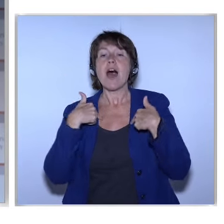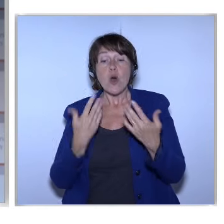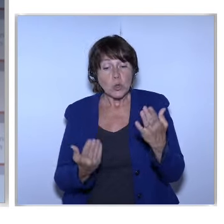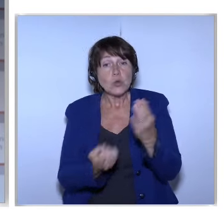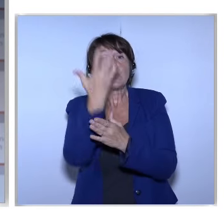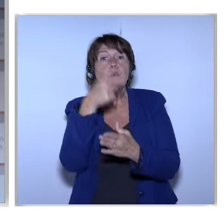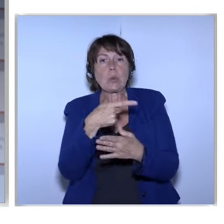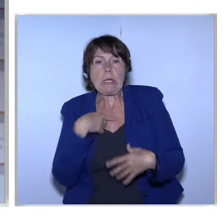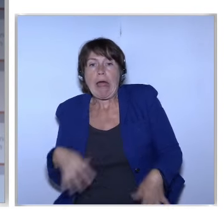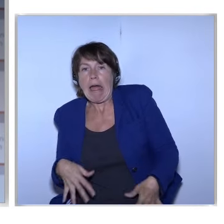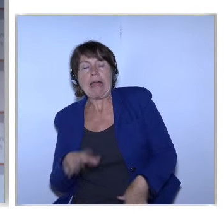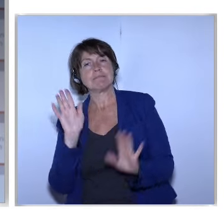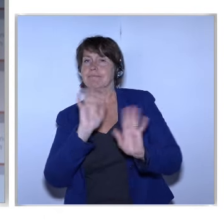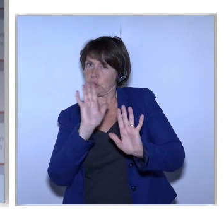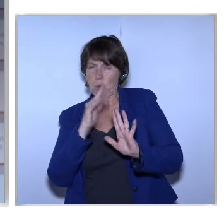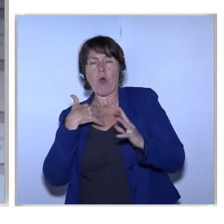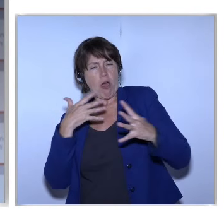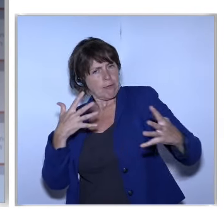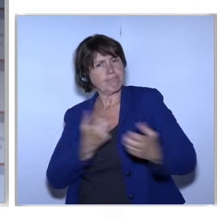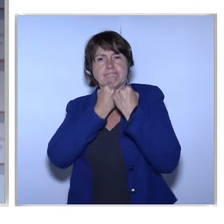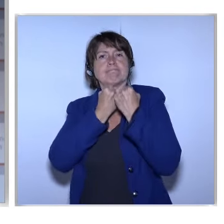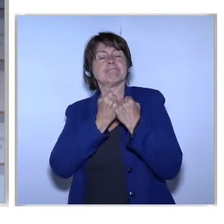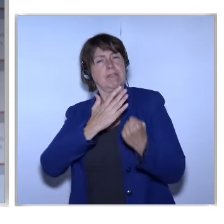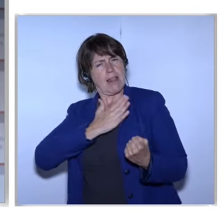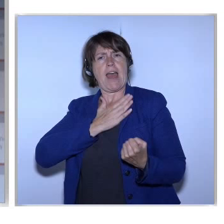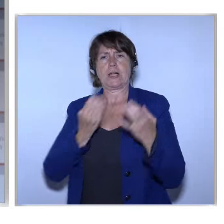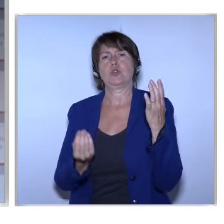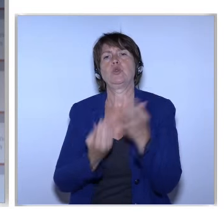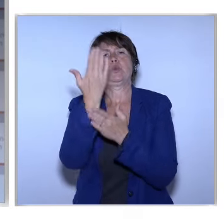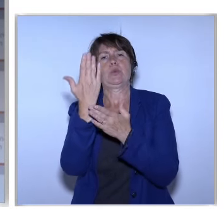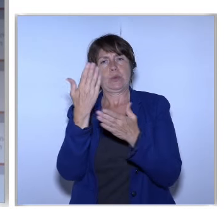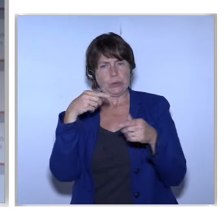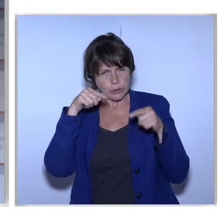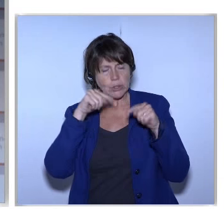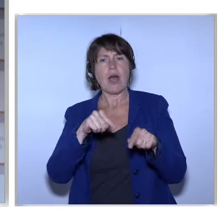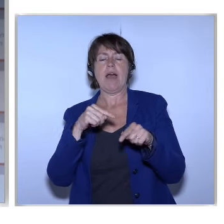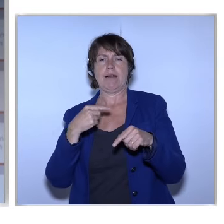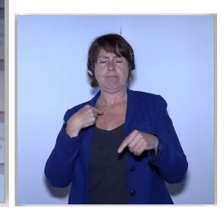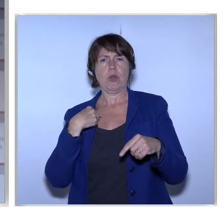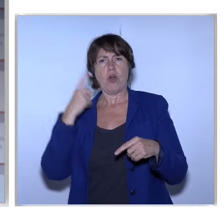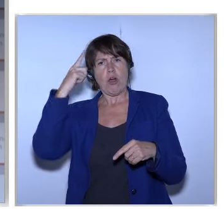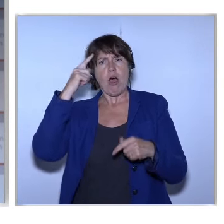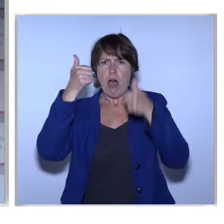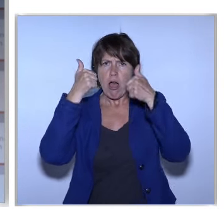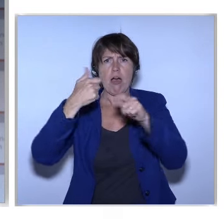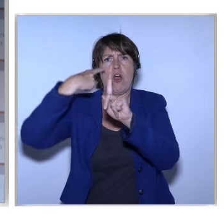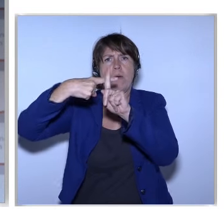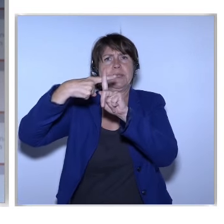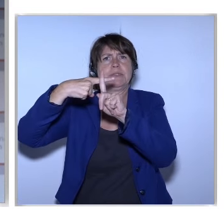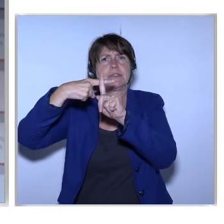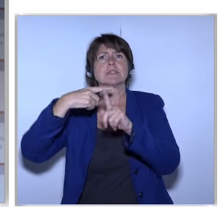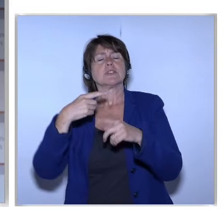can fit With our roots And this is a sense Of optimism And commitment Which not every